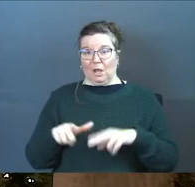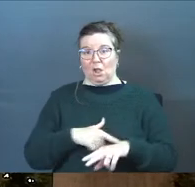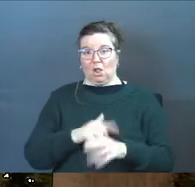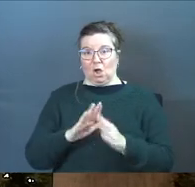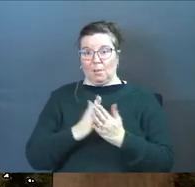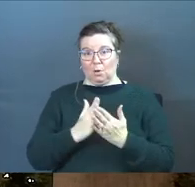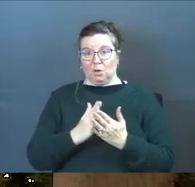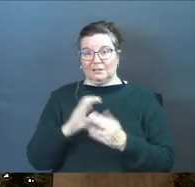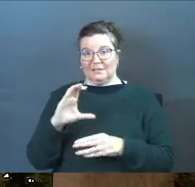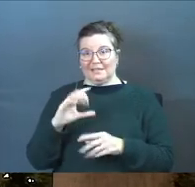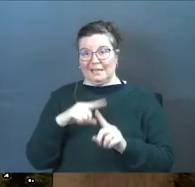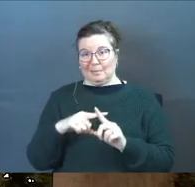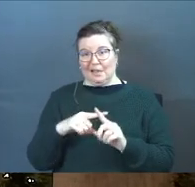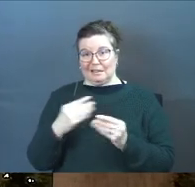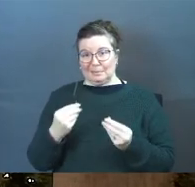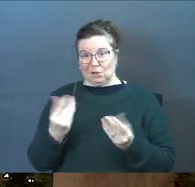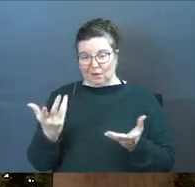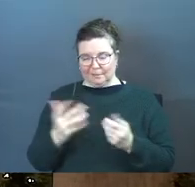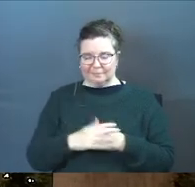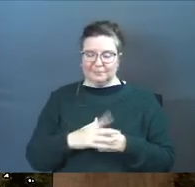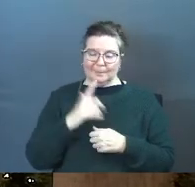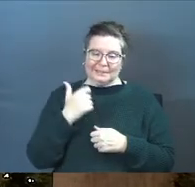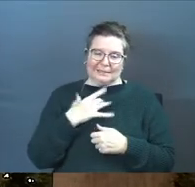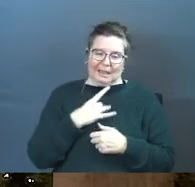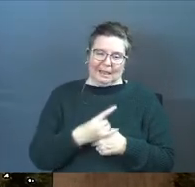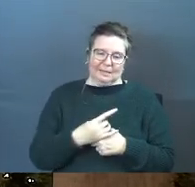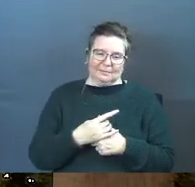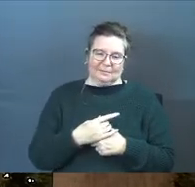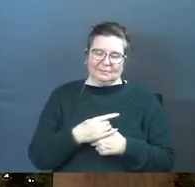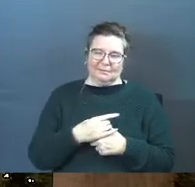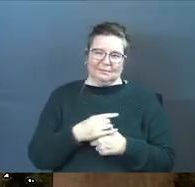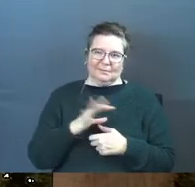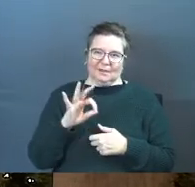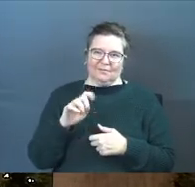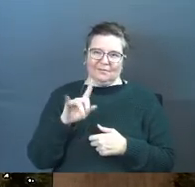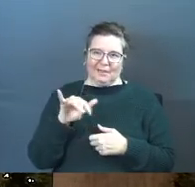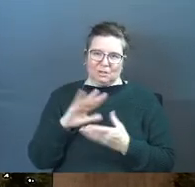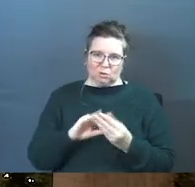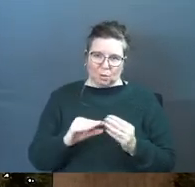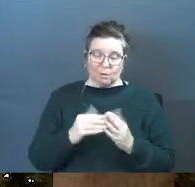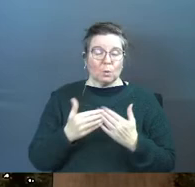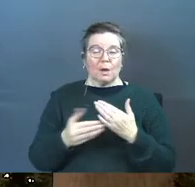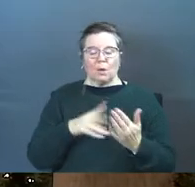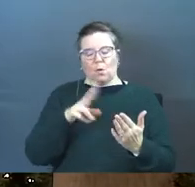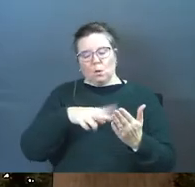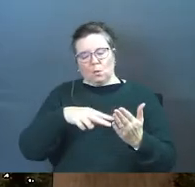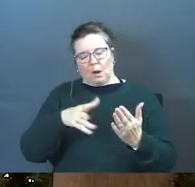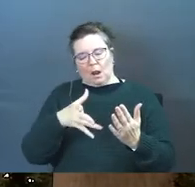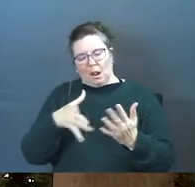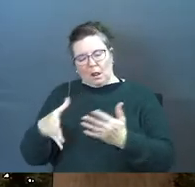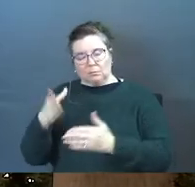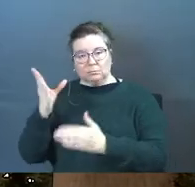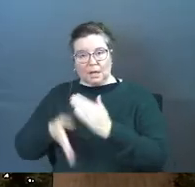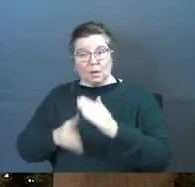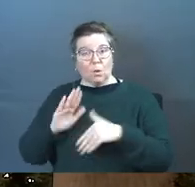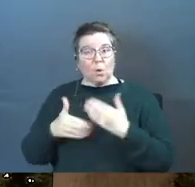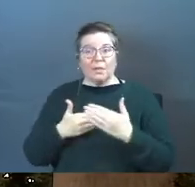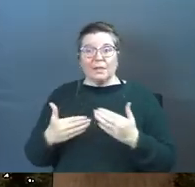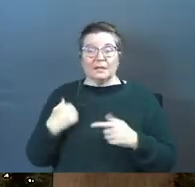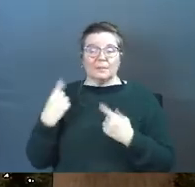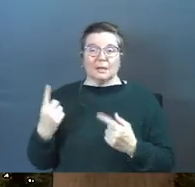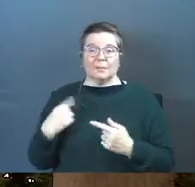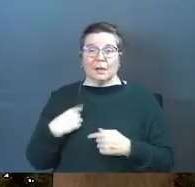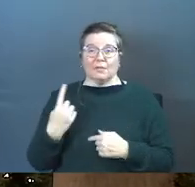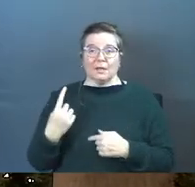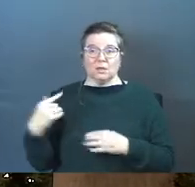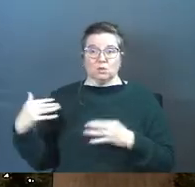books of C plus material and because I like you know fantasy stuff. And so I got to the end of it and the whole thing has been